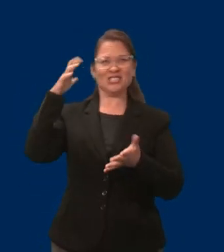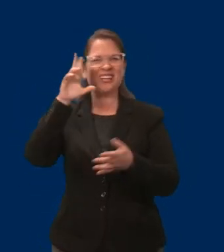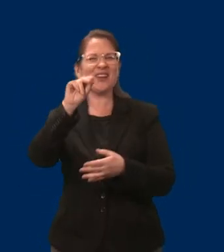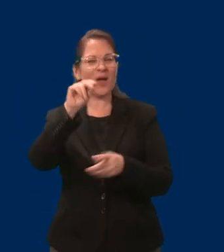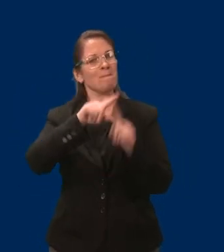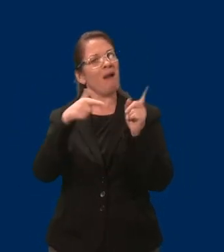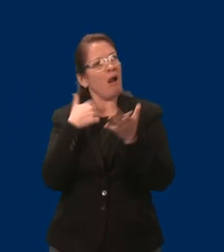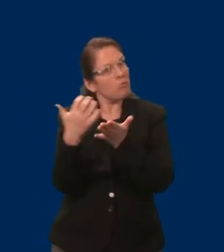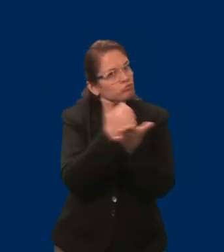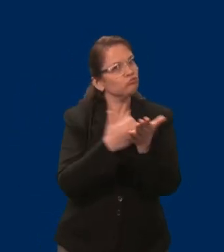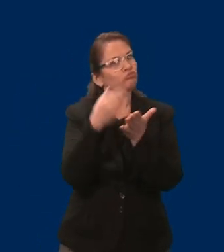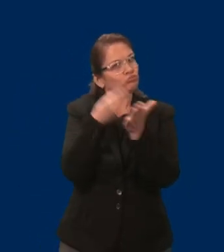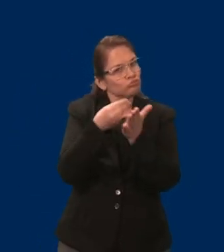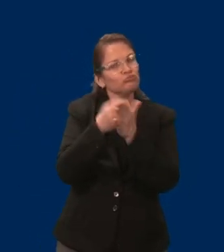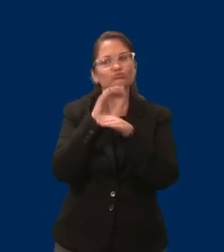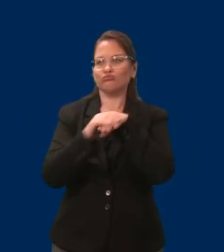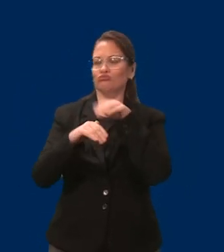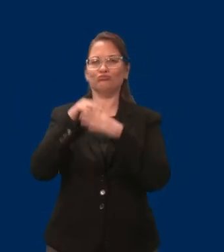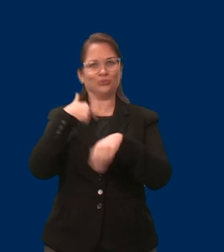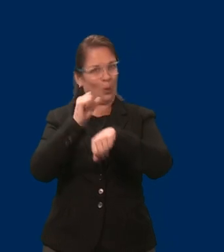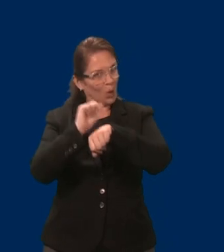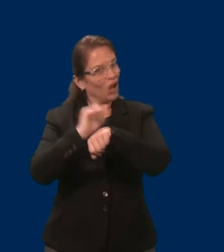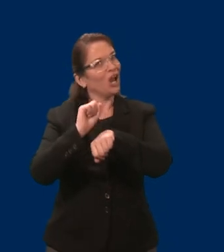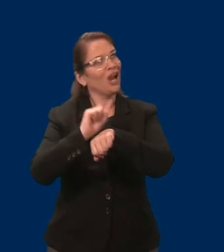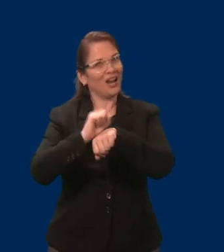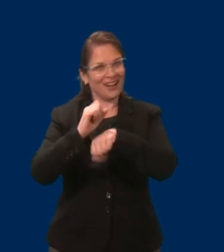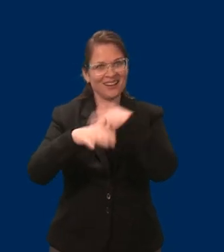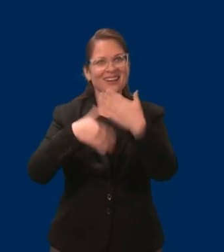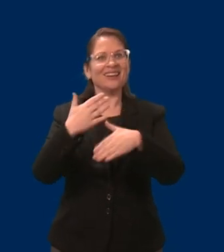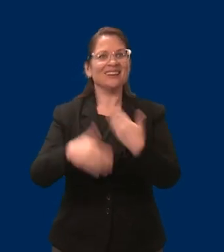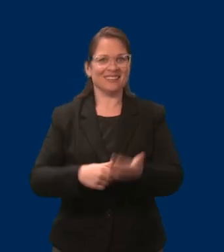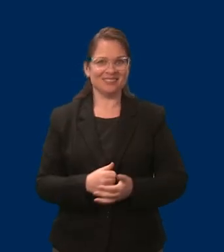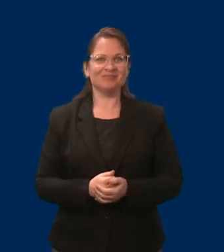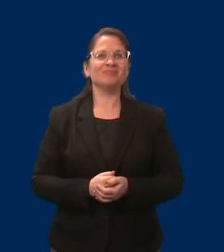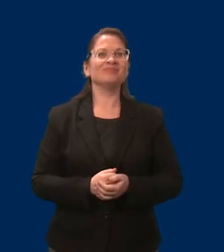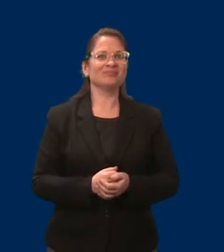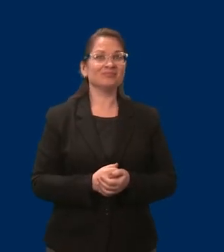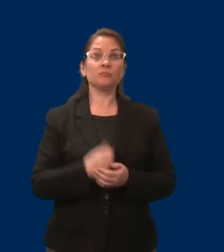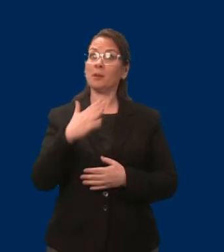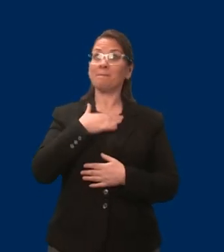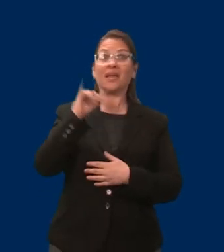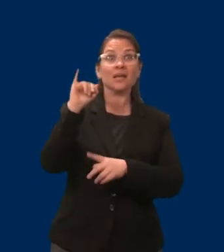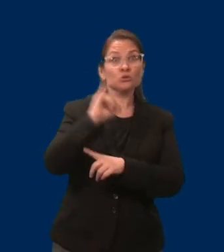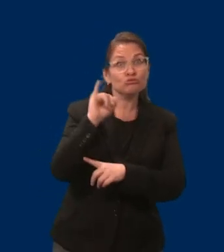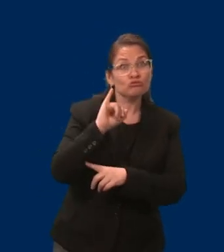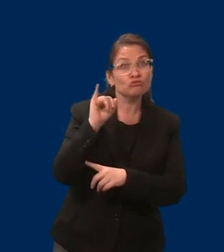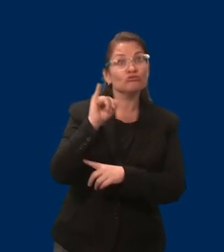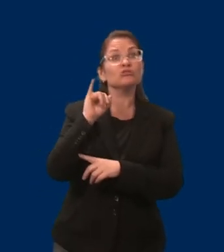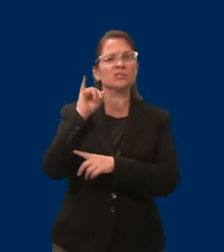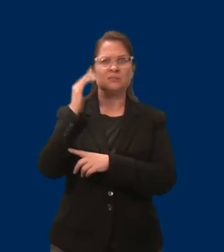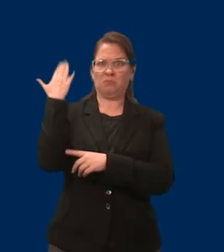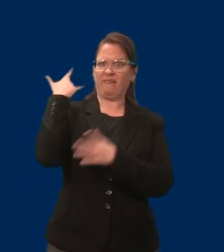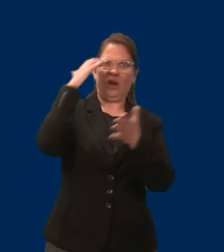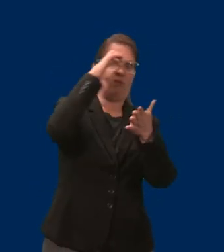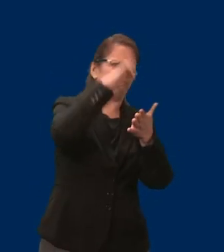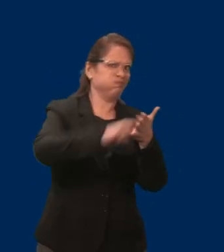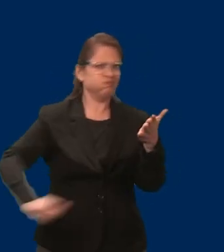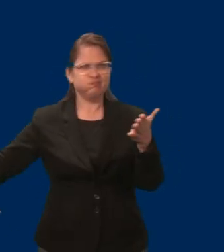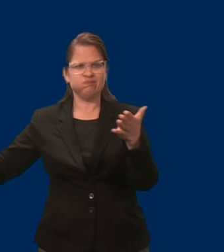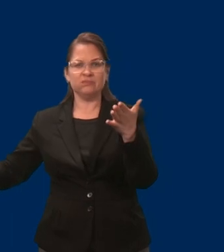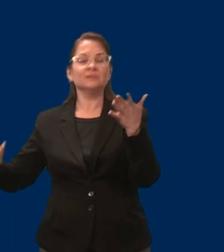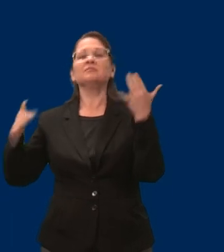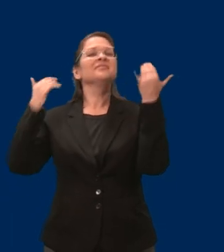month is an incredibly large added expense, and it means I need to make hard choices. If I'm waiting for a